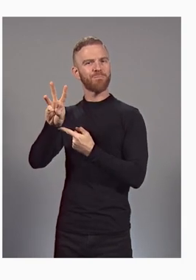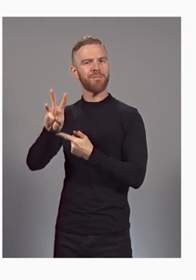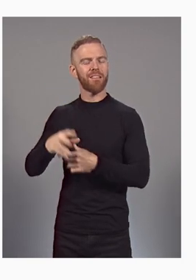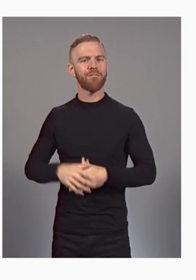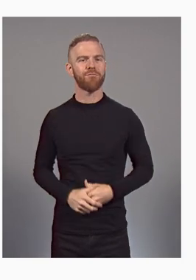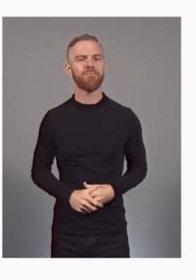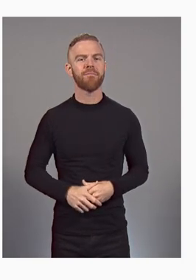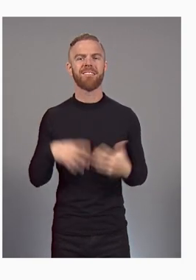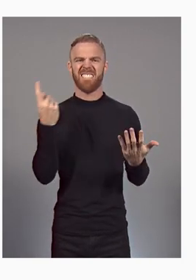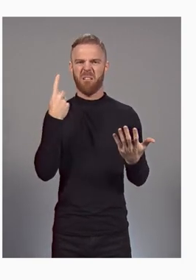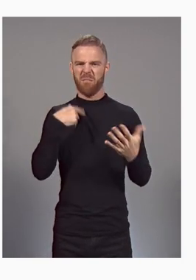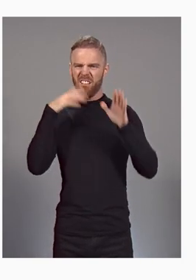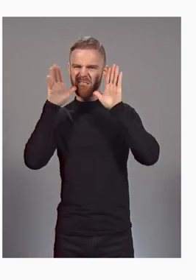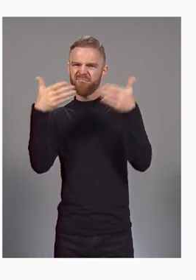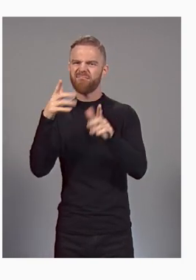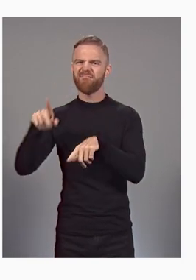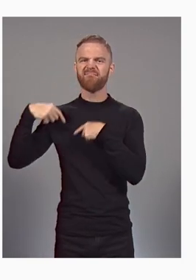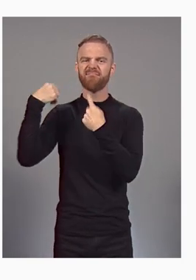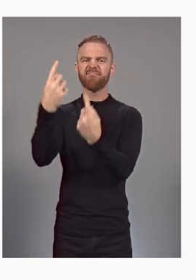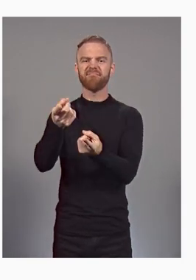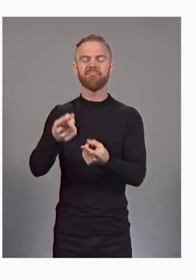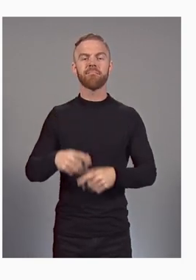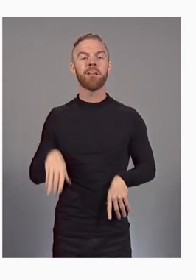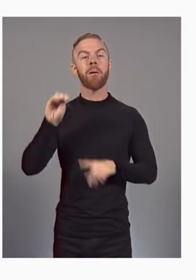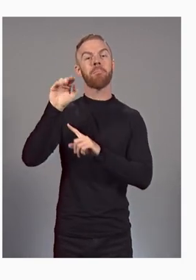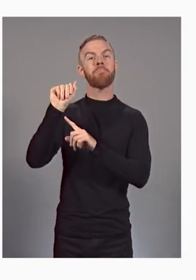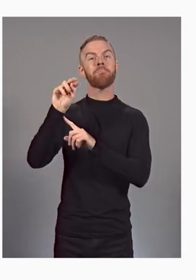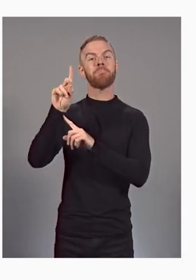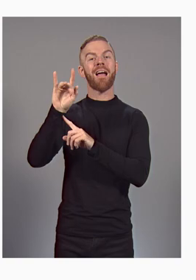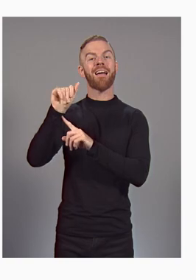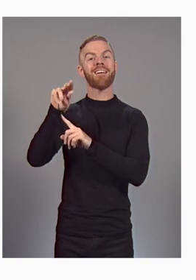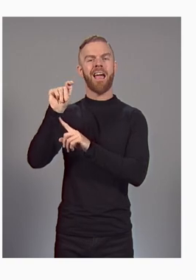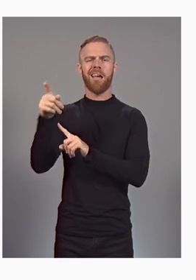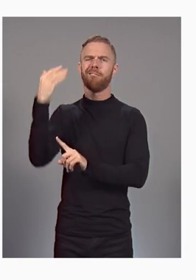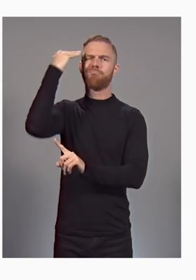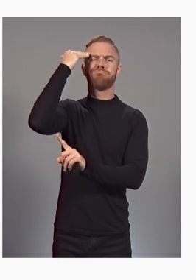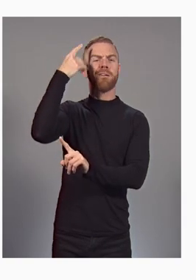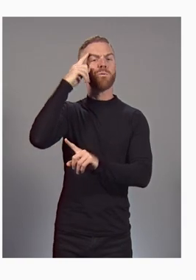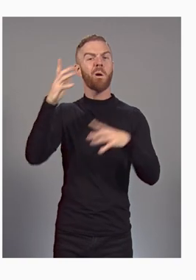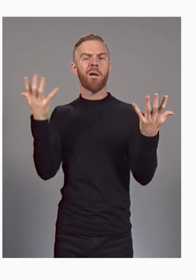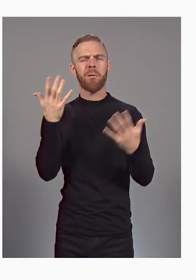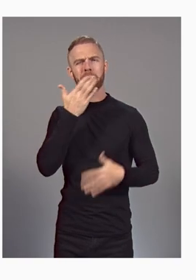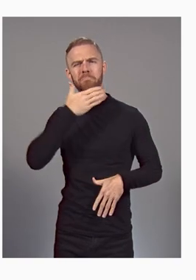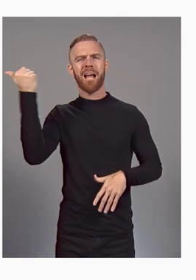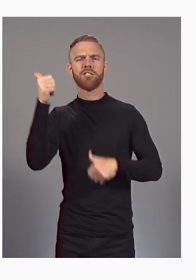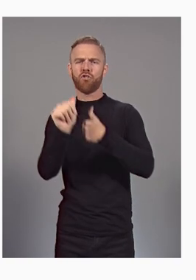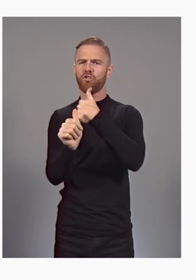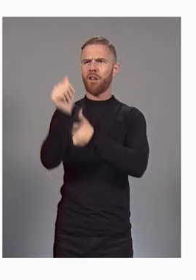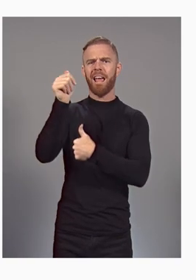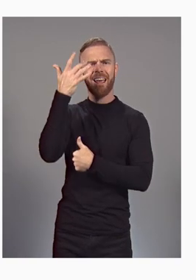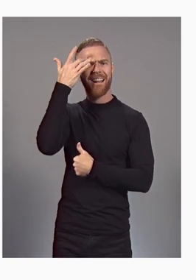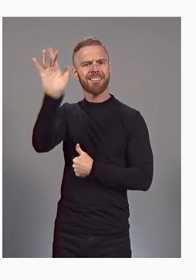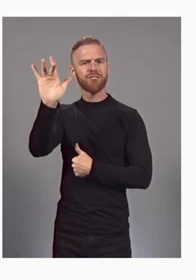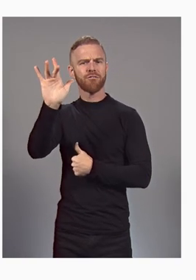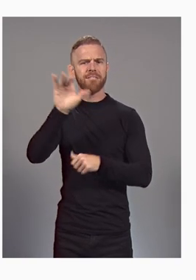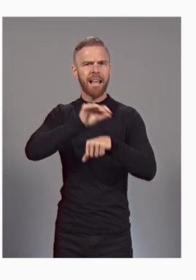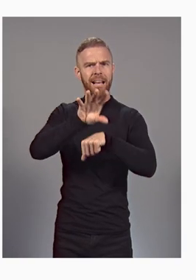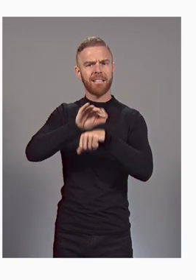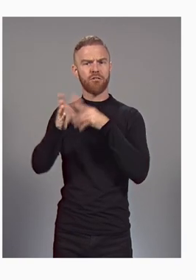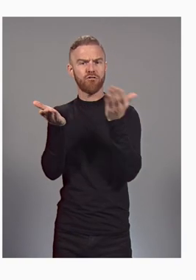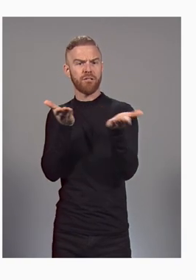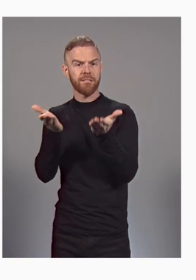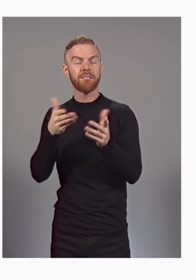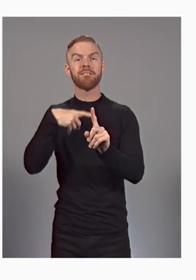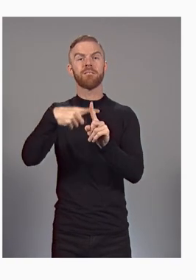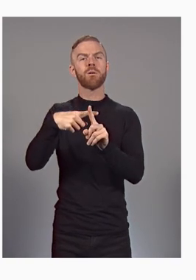something we've been focused on for a long time. Mandiant is known for being, I believe, the best in the world at threat intelligence. We were designed to know